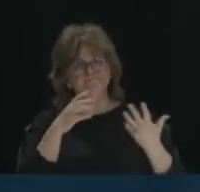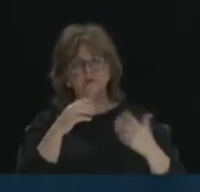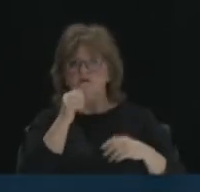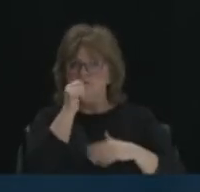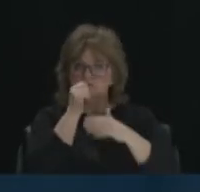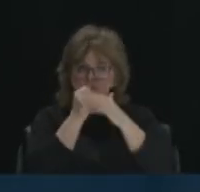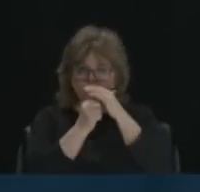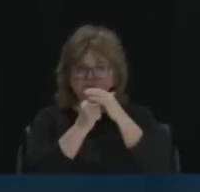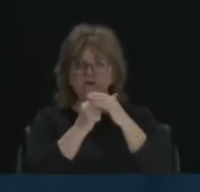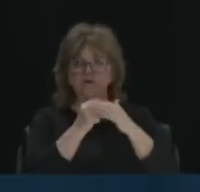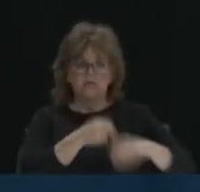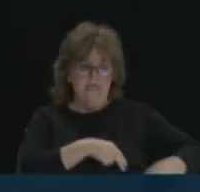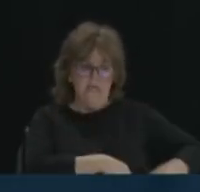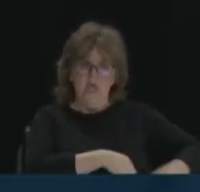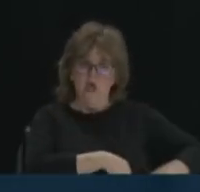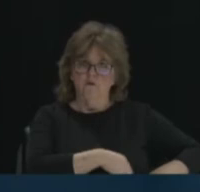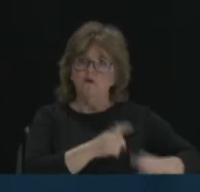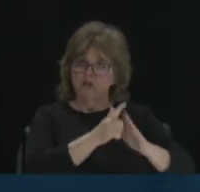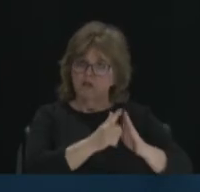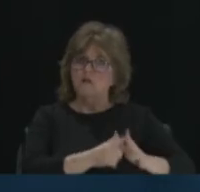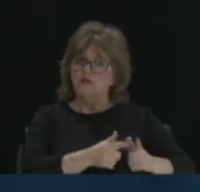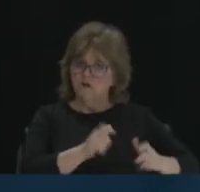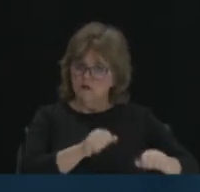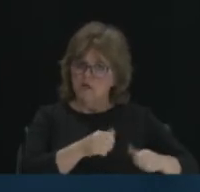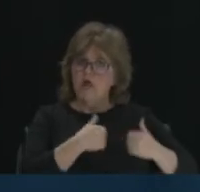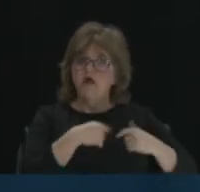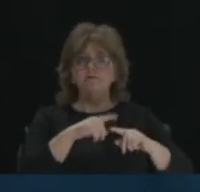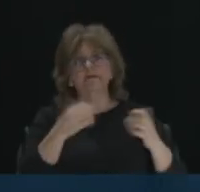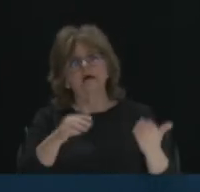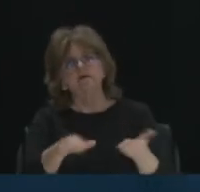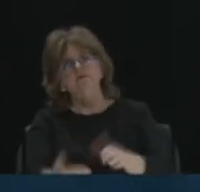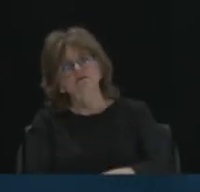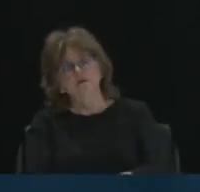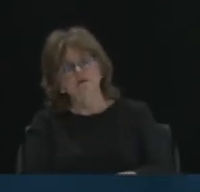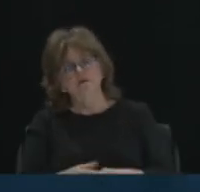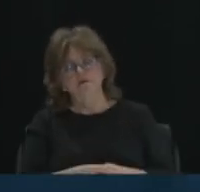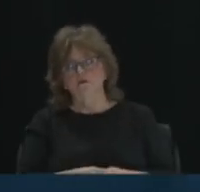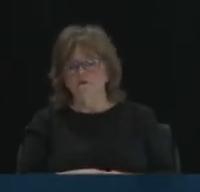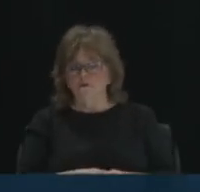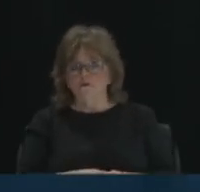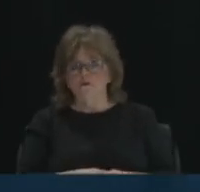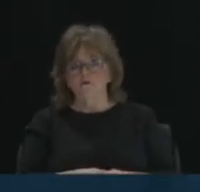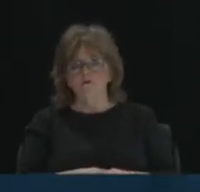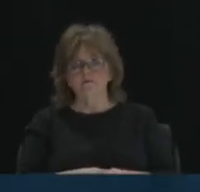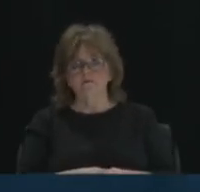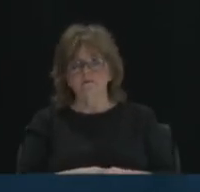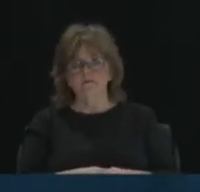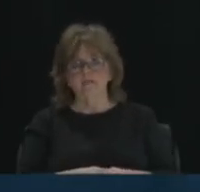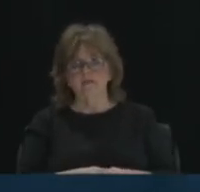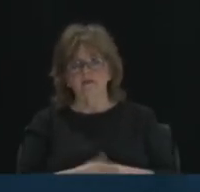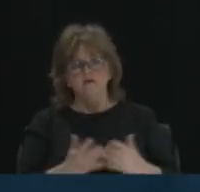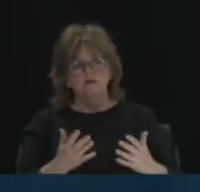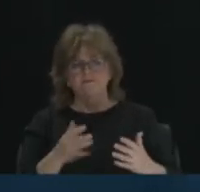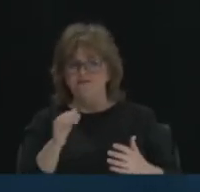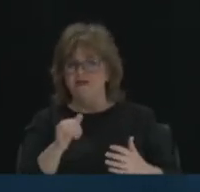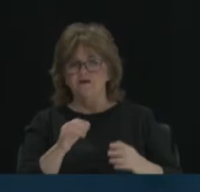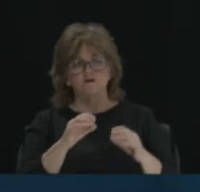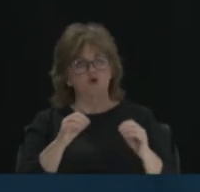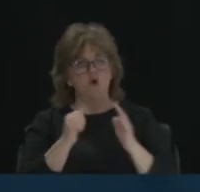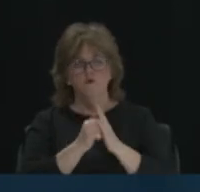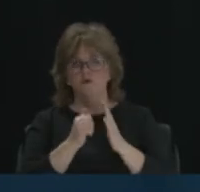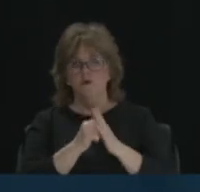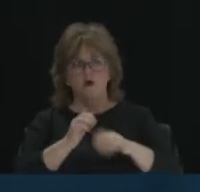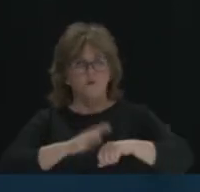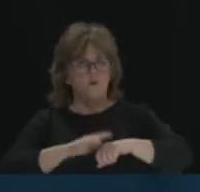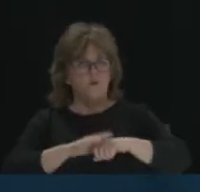he's no longer a part of the living inside of these United States of America on this earth. You know, so having no knock warrants is something that